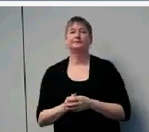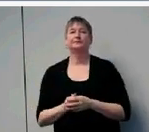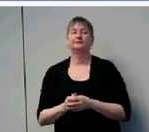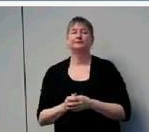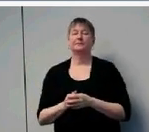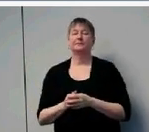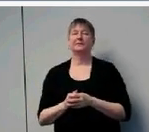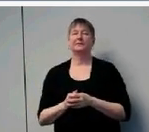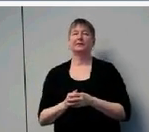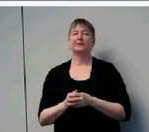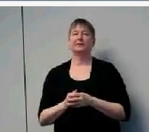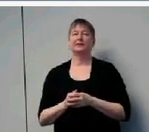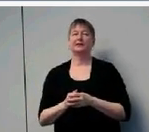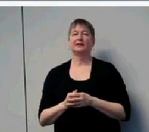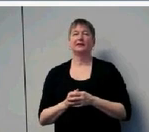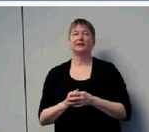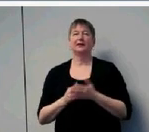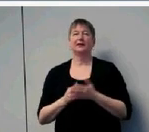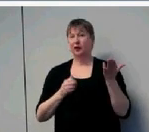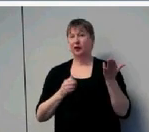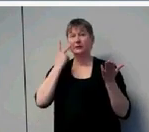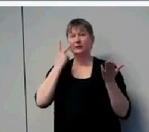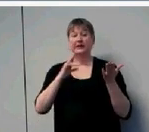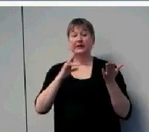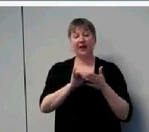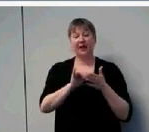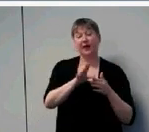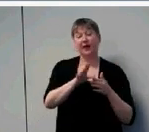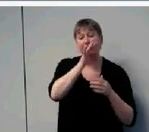hearing aids show steeper growth in spoken language skills.